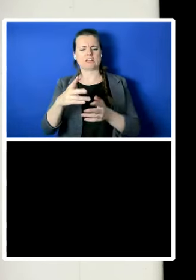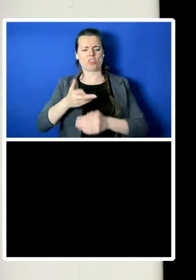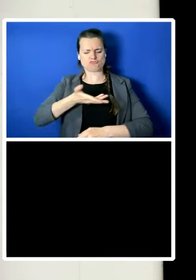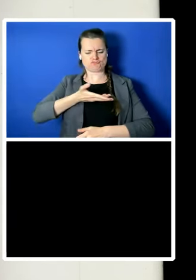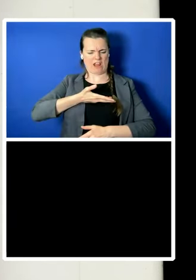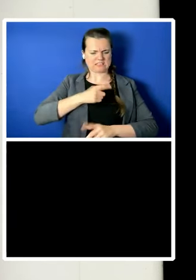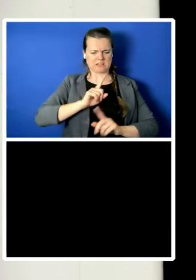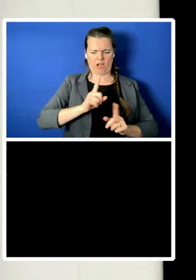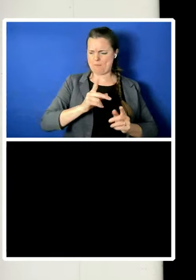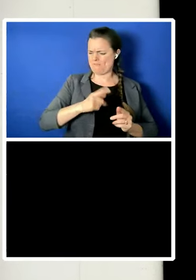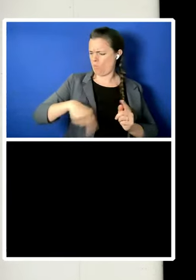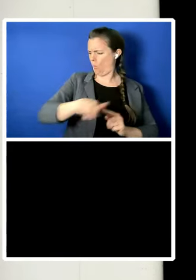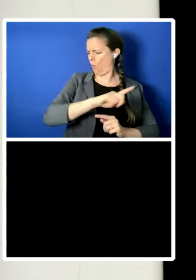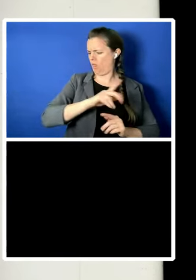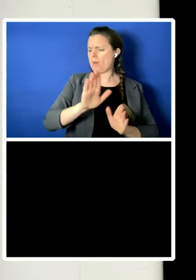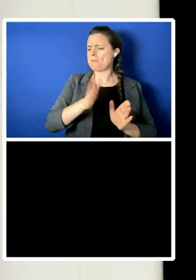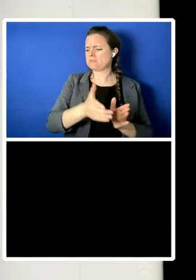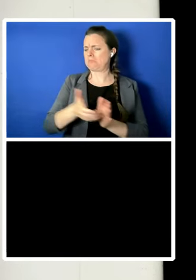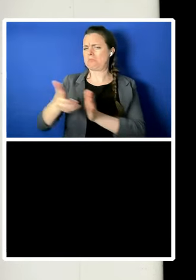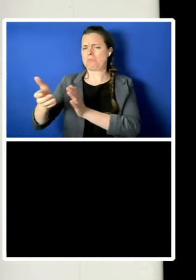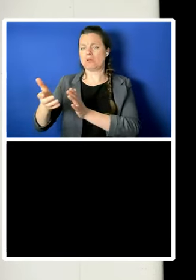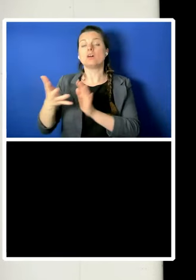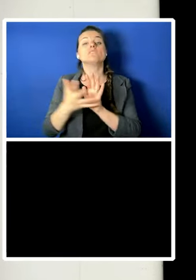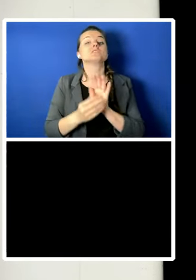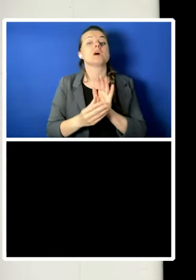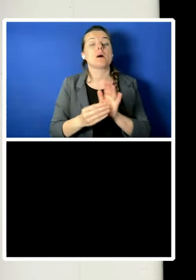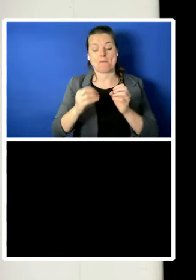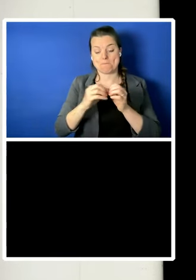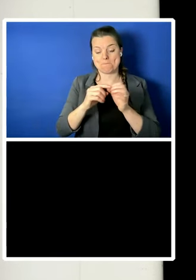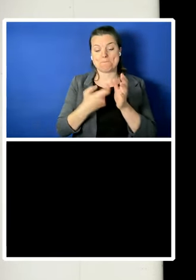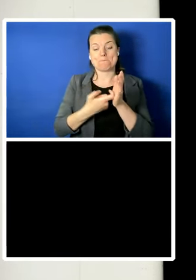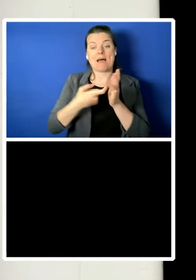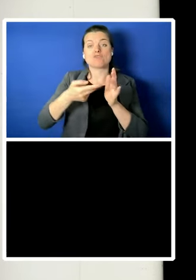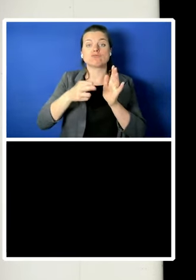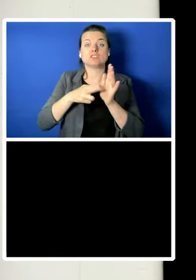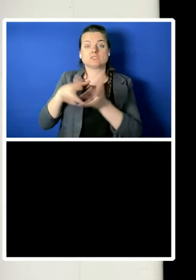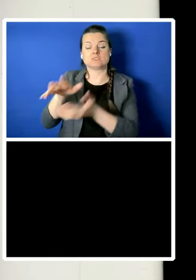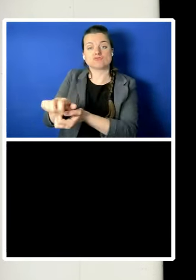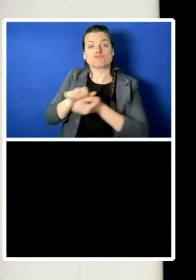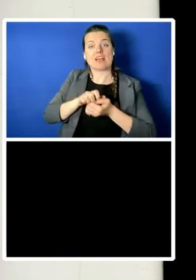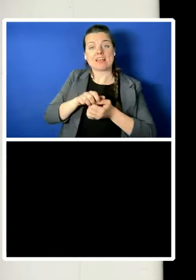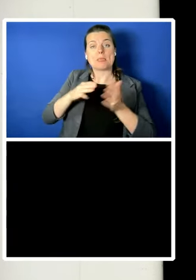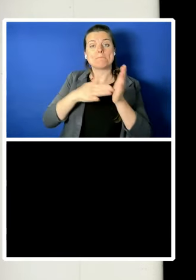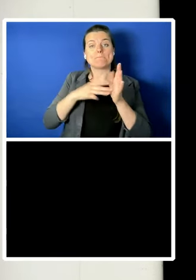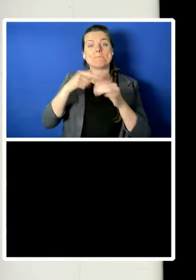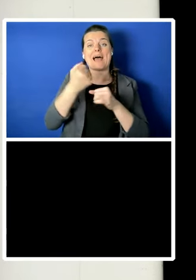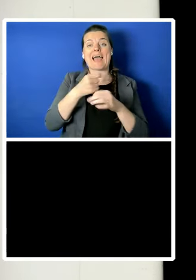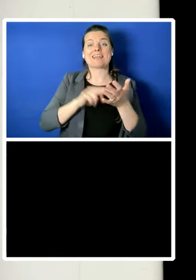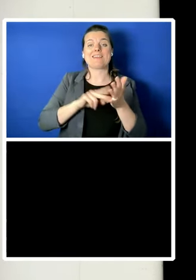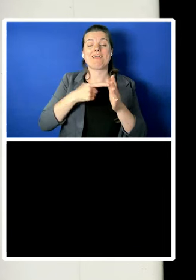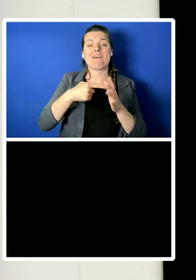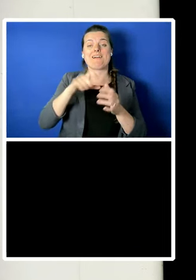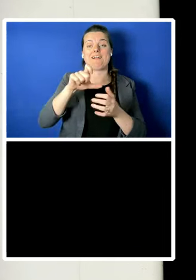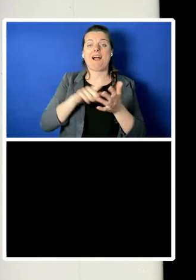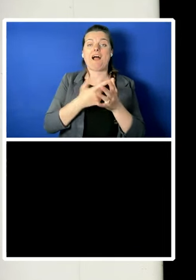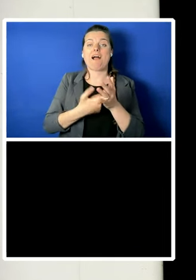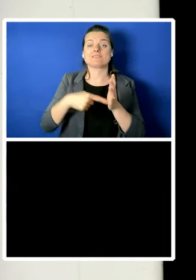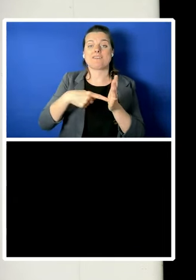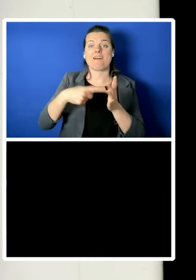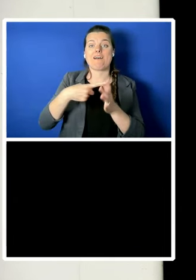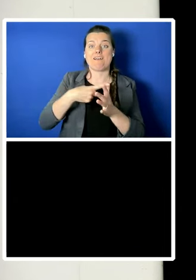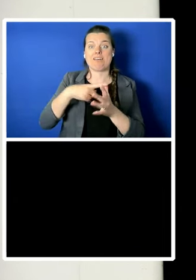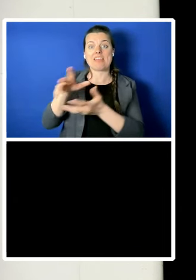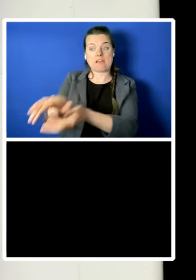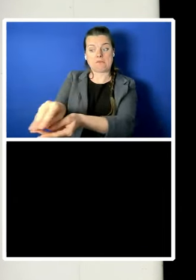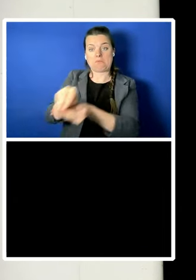extracted Magna Carta from King John at Runnymede in 1215, they very clearly did not have the